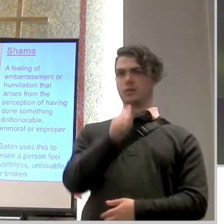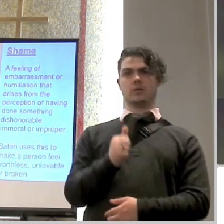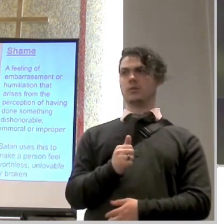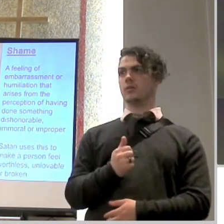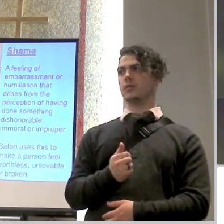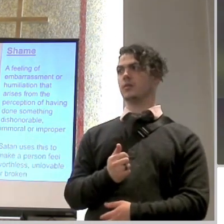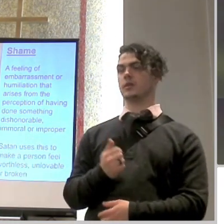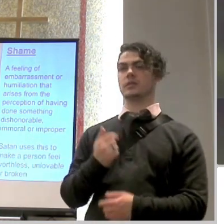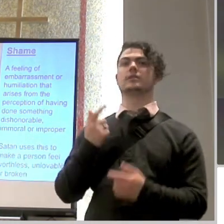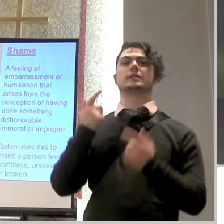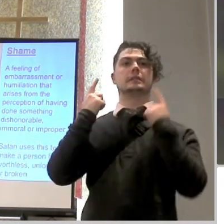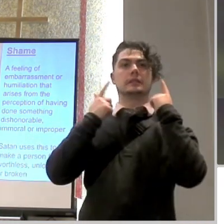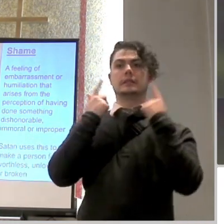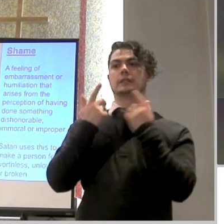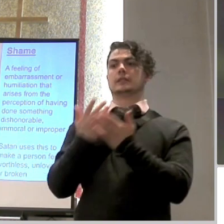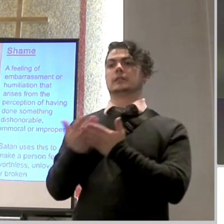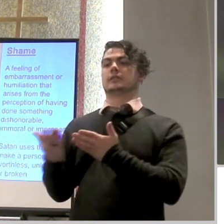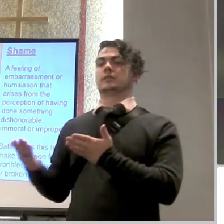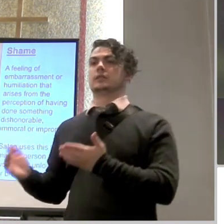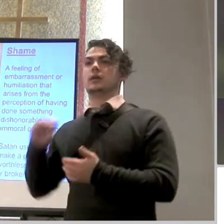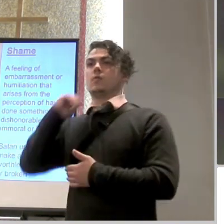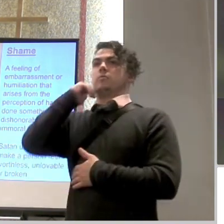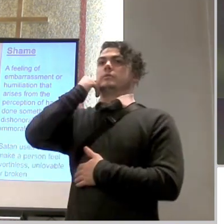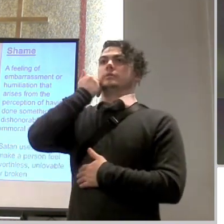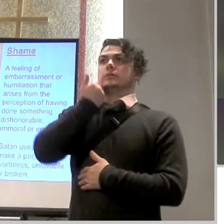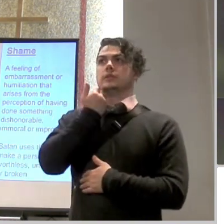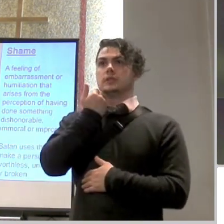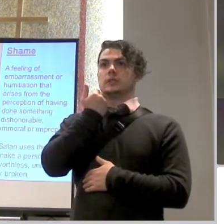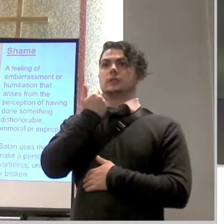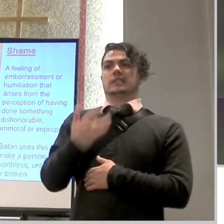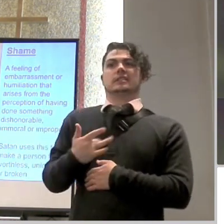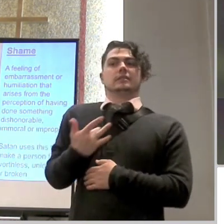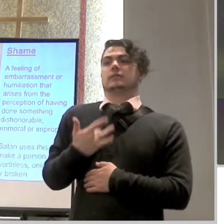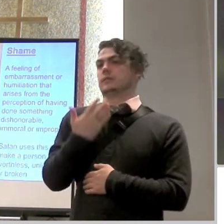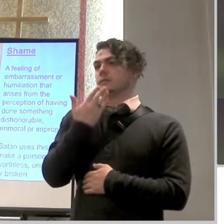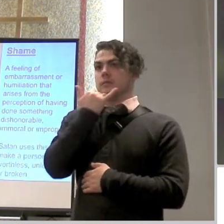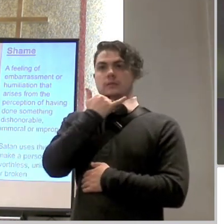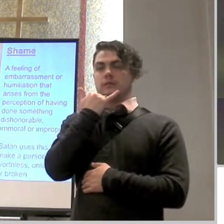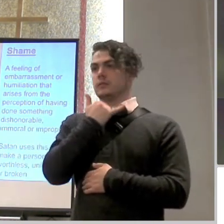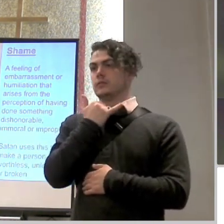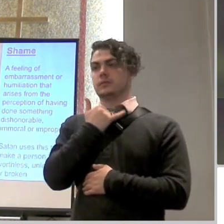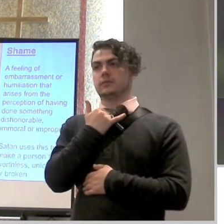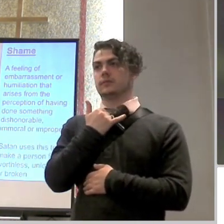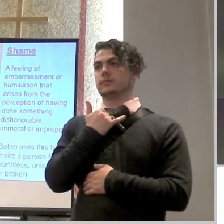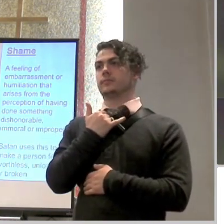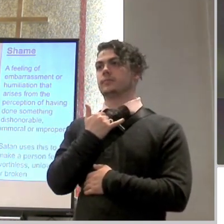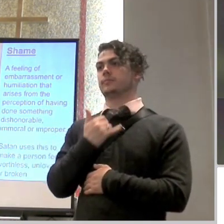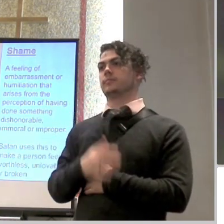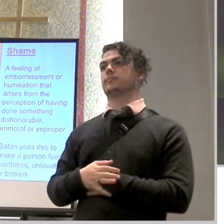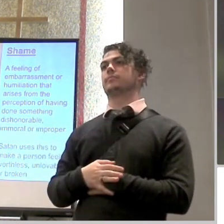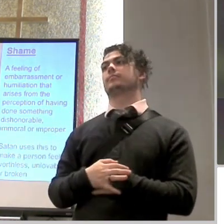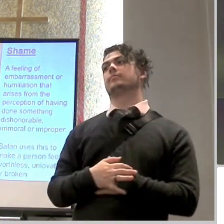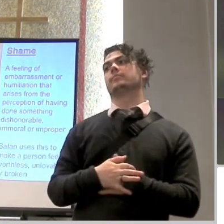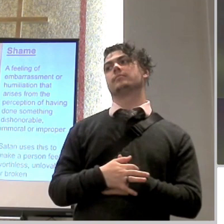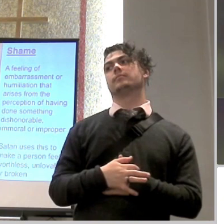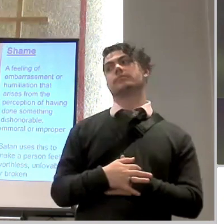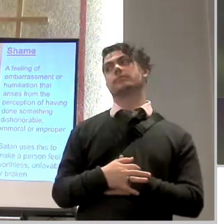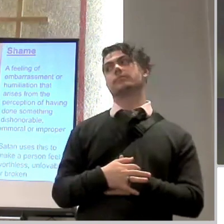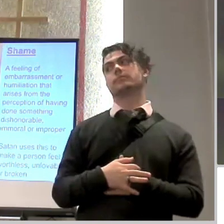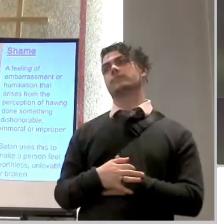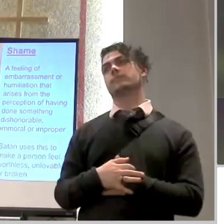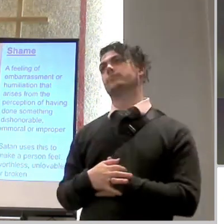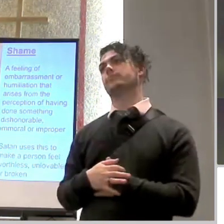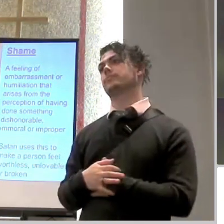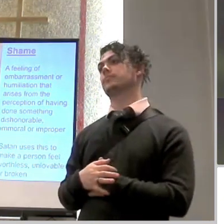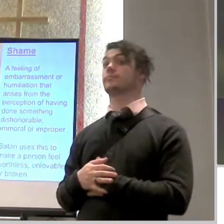you know you you know how we go through that in every stage of life where there's a transition even going from